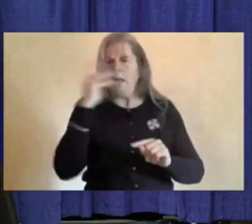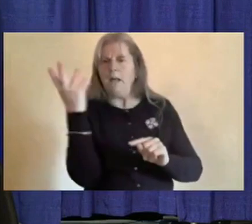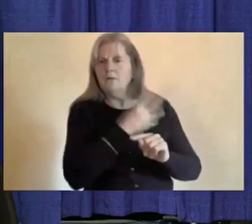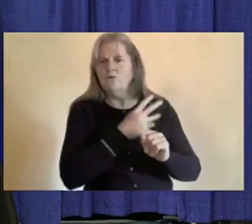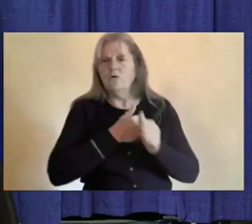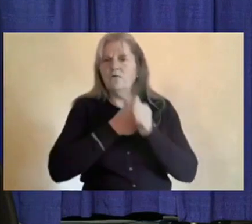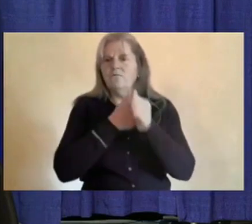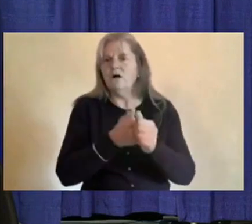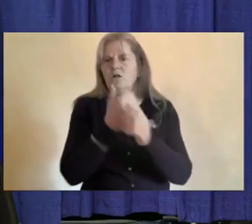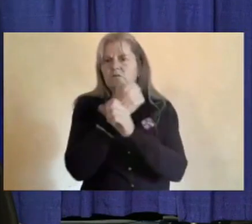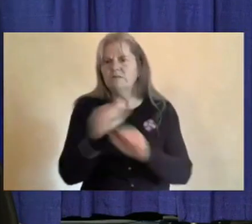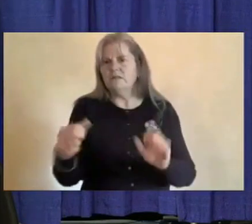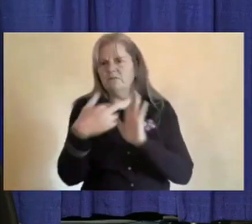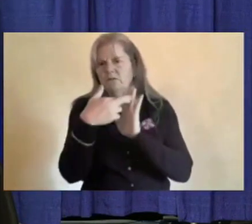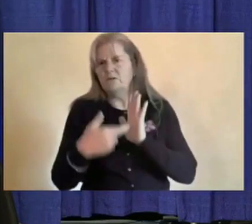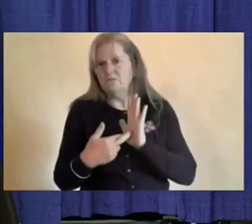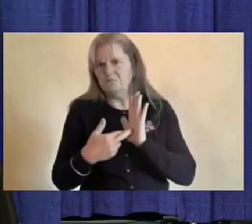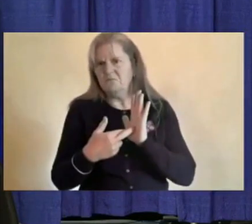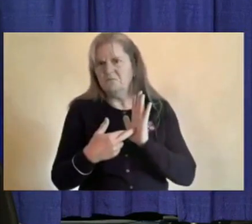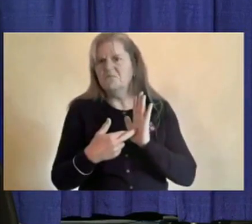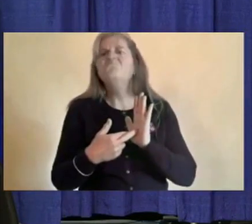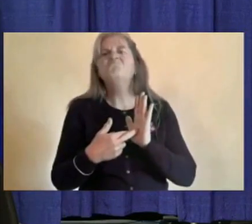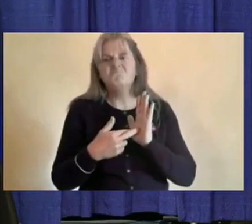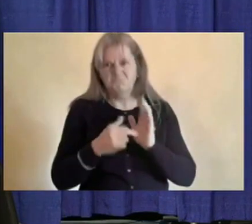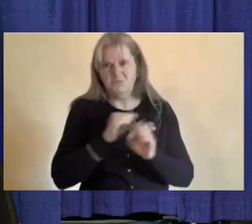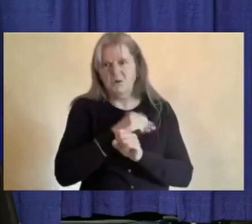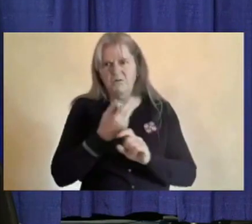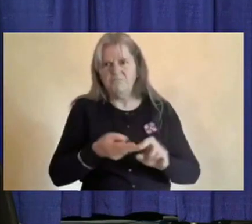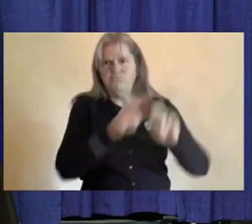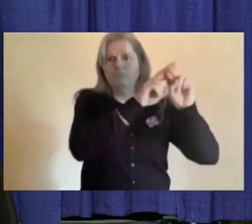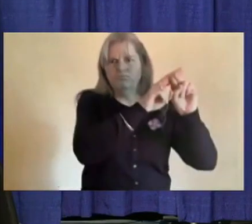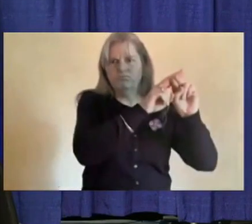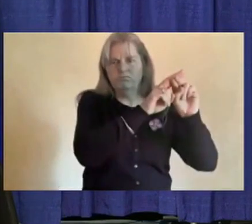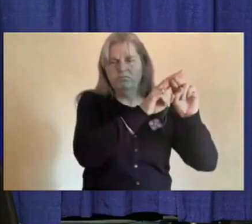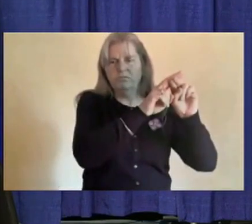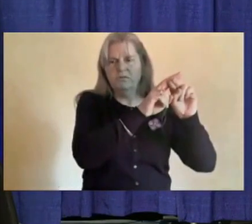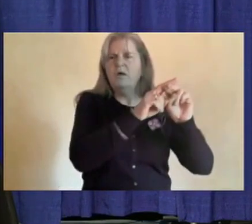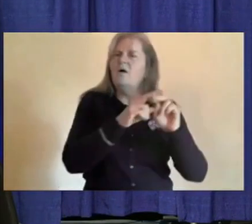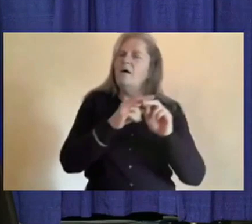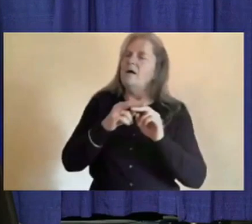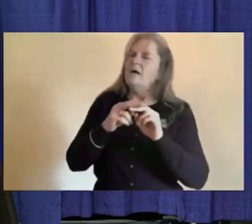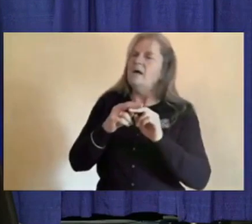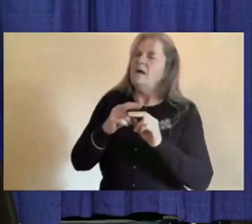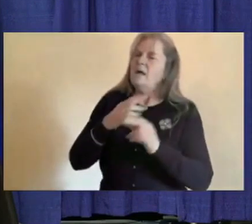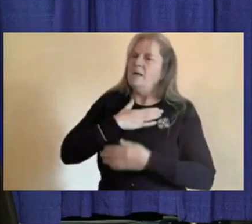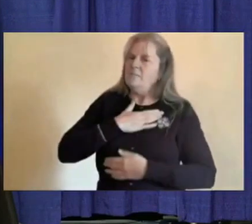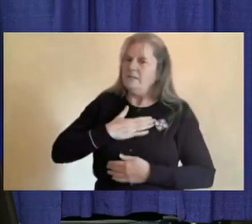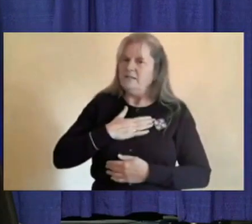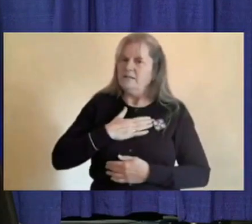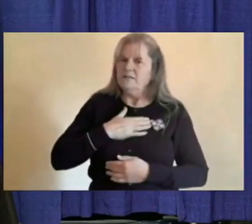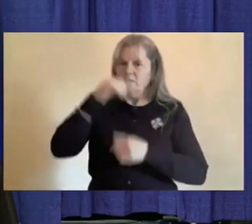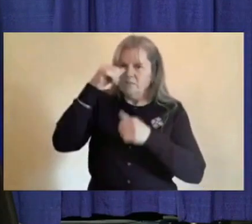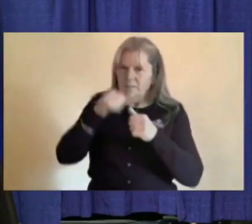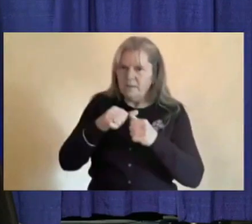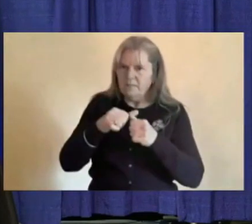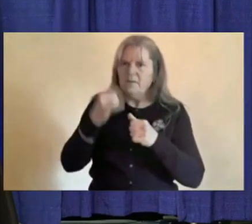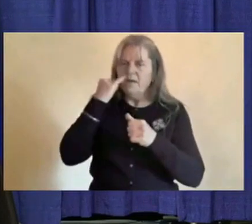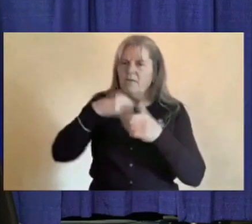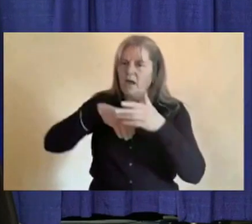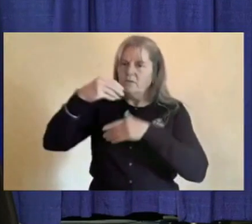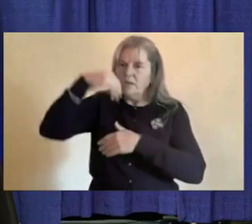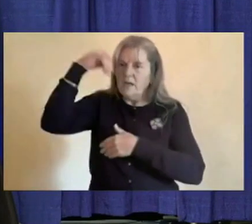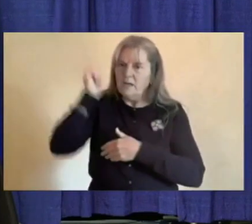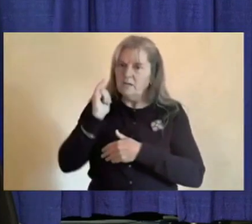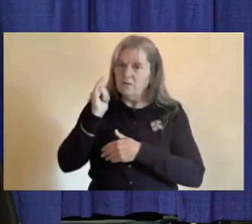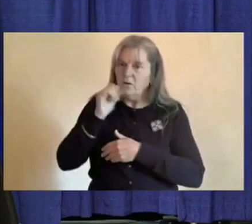are continuing to increase. So please remember if you're traveling outside Yukon to take your travel manners with you